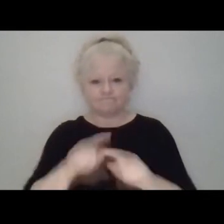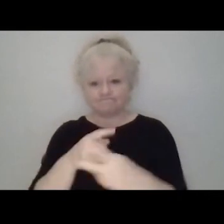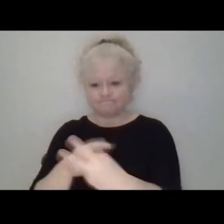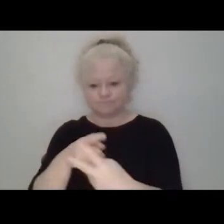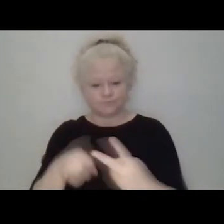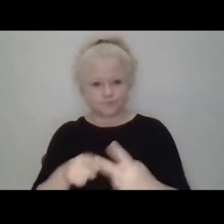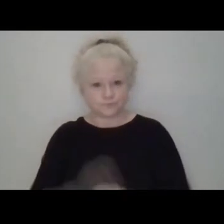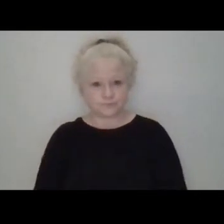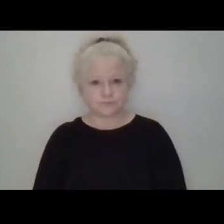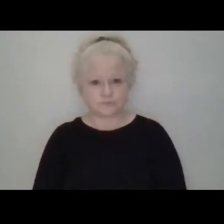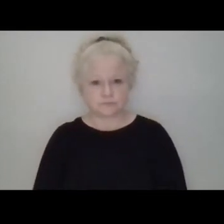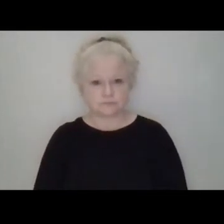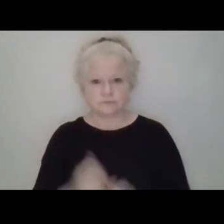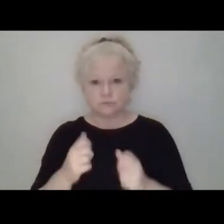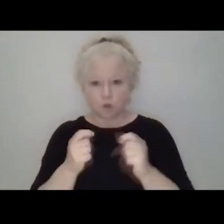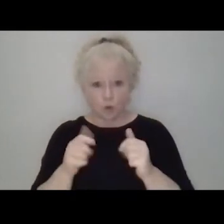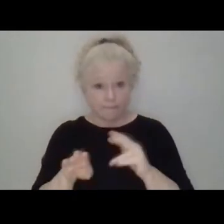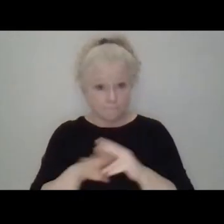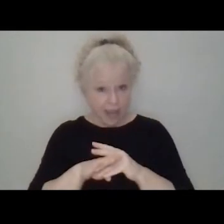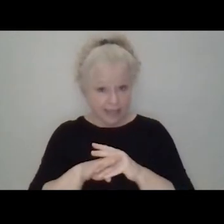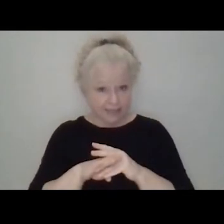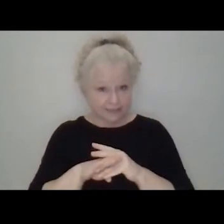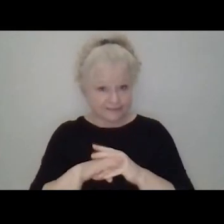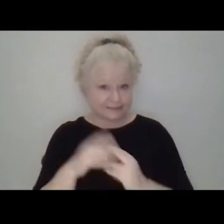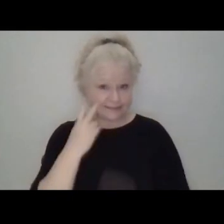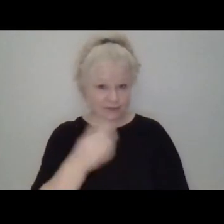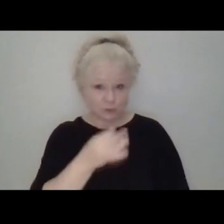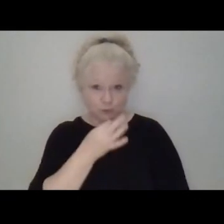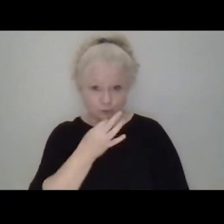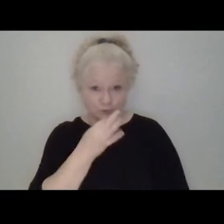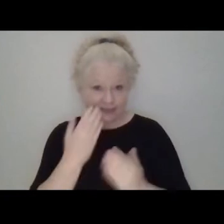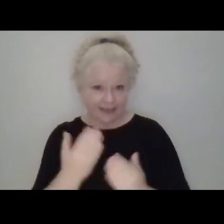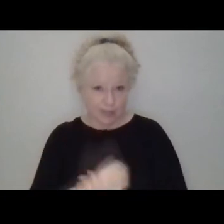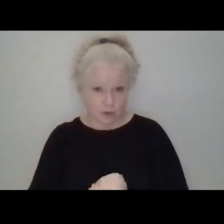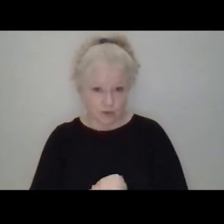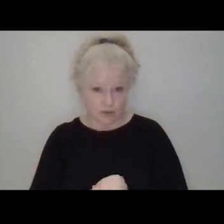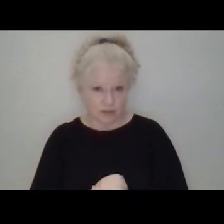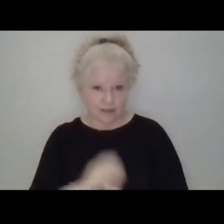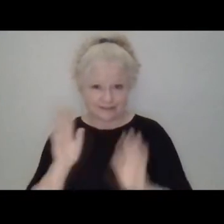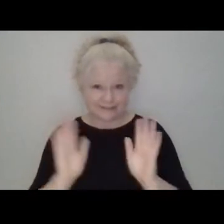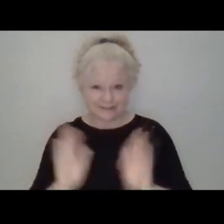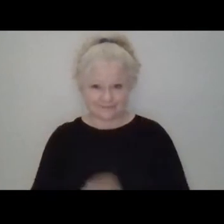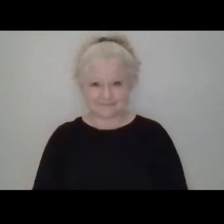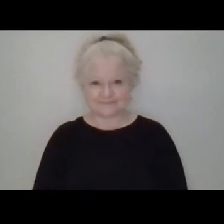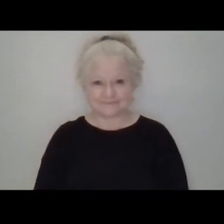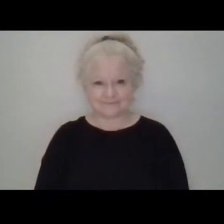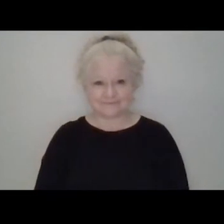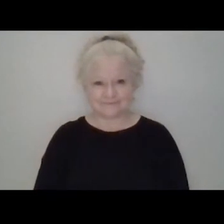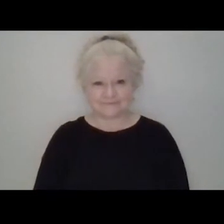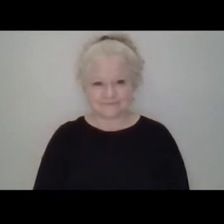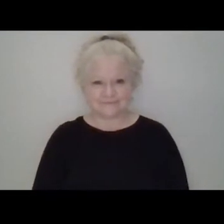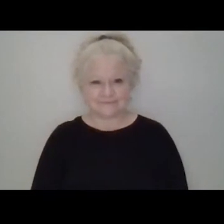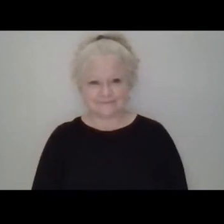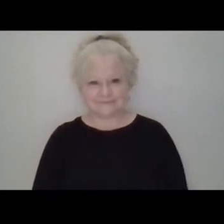Now we're just going to take a quick break. Um, so we'll see you very soon. But again, thank you, everyone. Muchísimas gracias por estar aquí. Muchísimas gracias estar Thank you. Thank